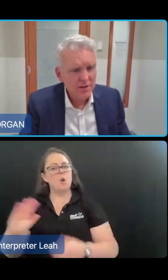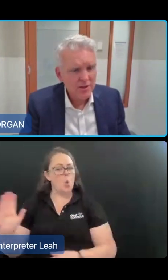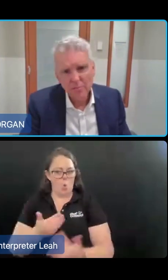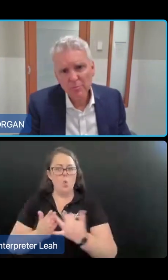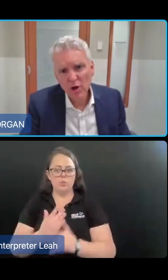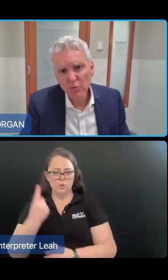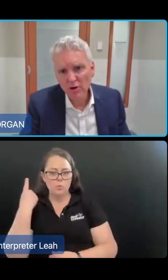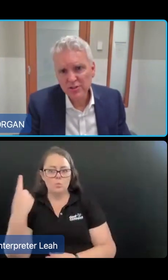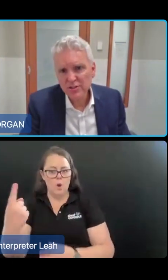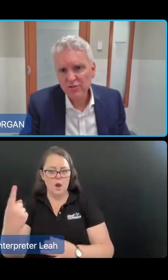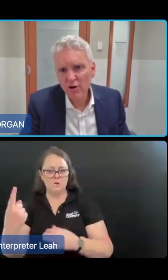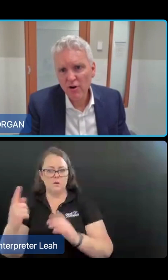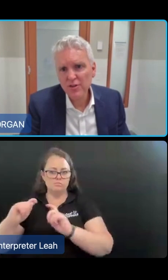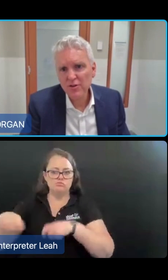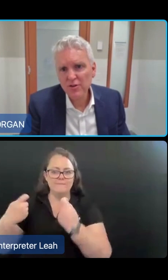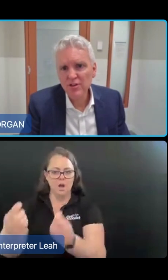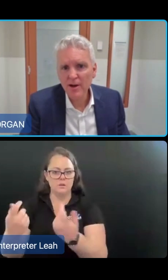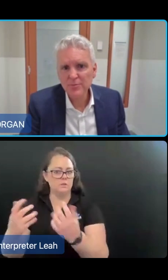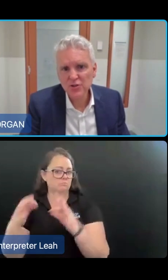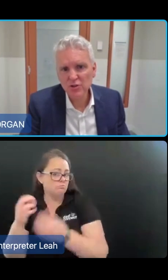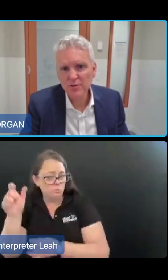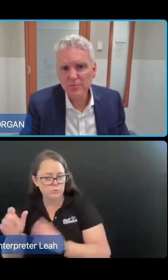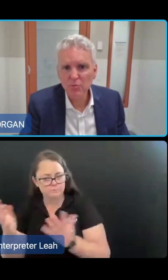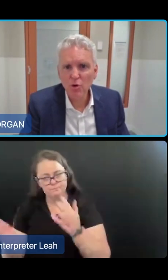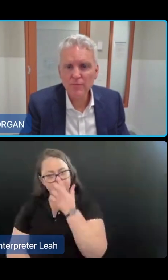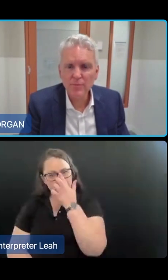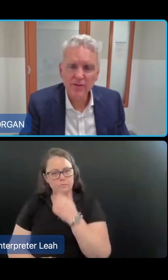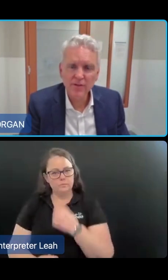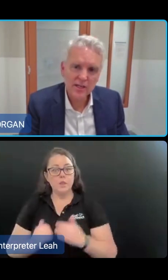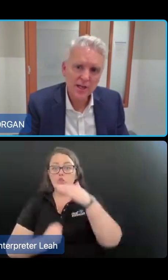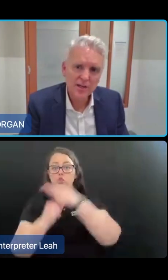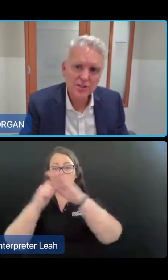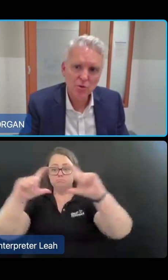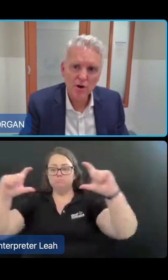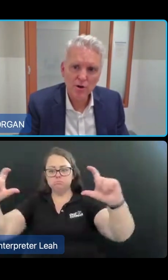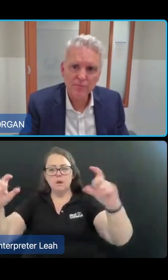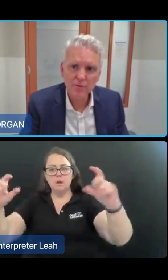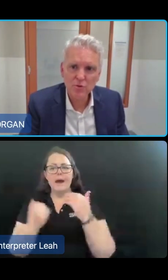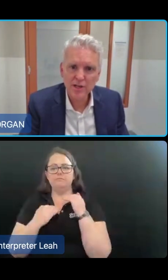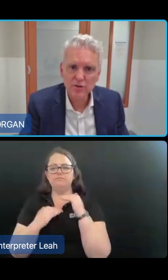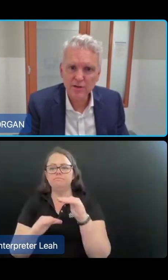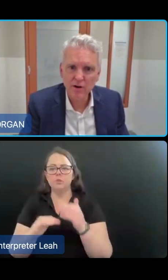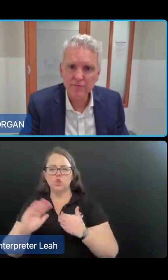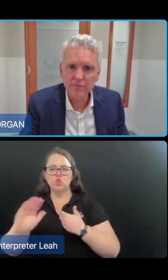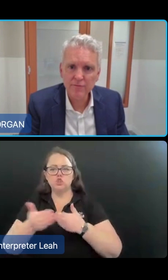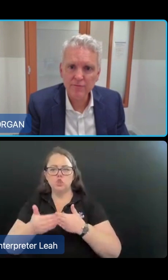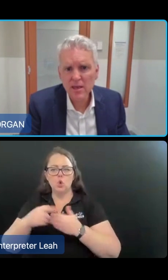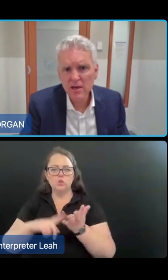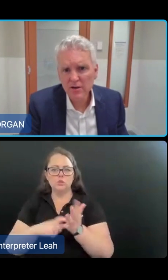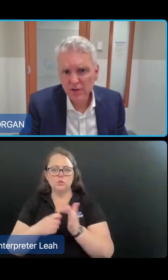So the top purple box describes the three types of short-term support available under support at home from 2025.